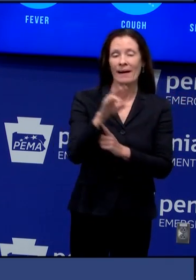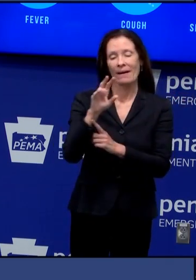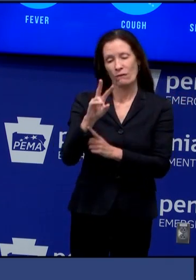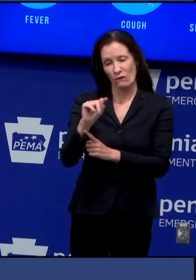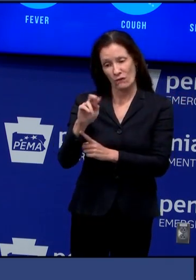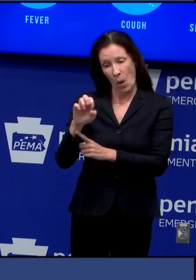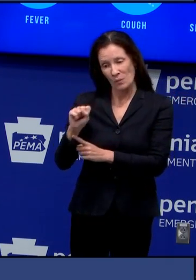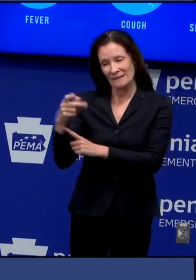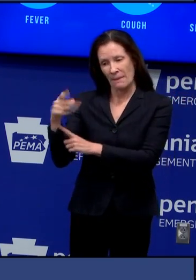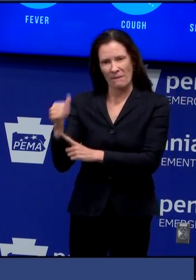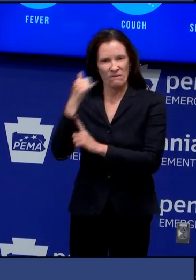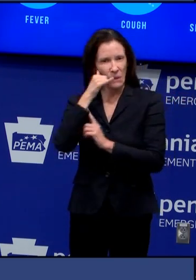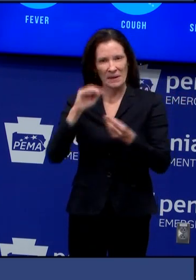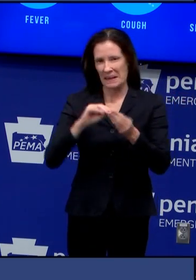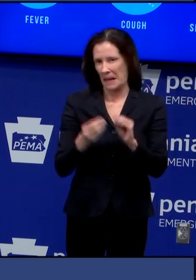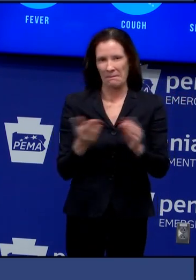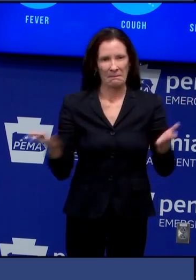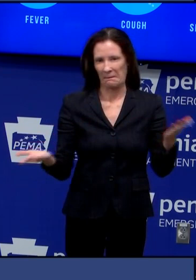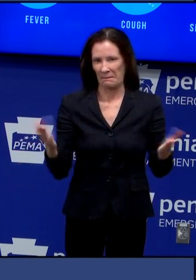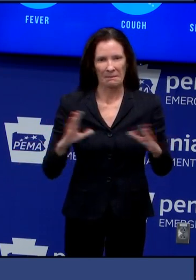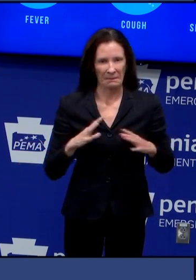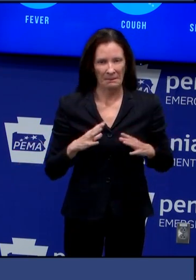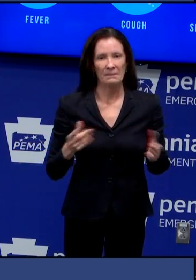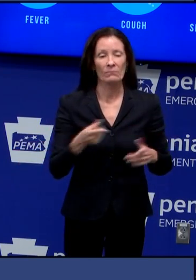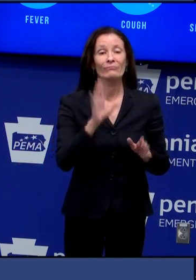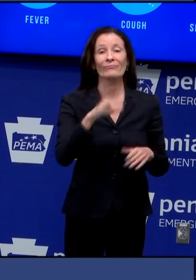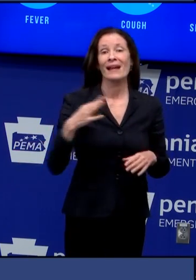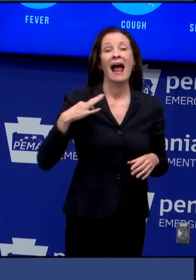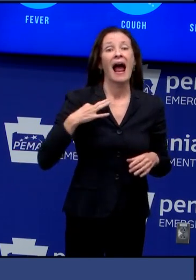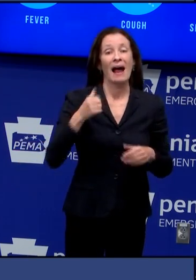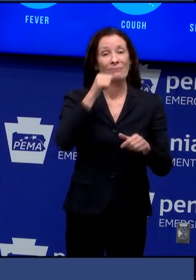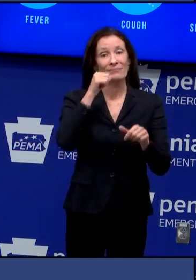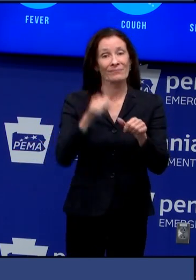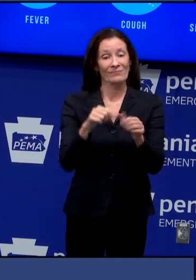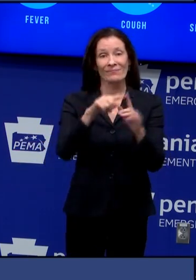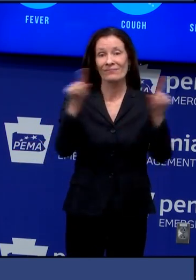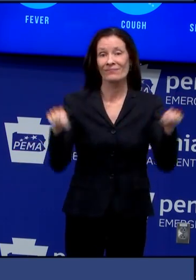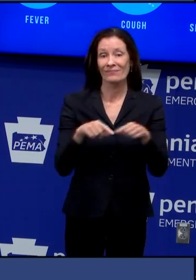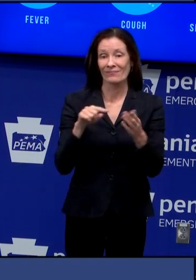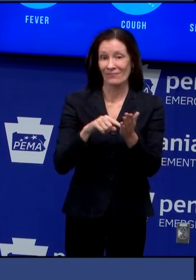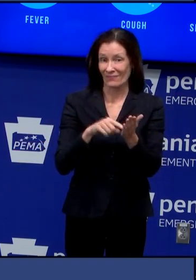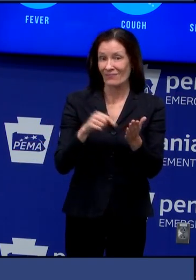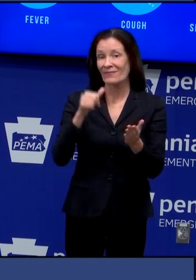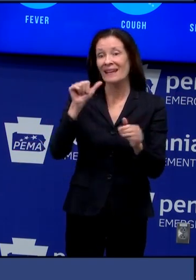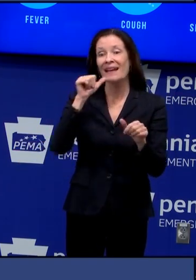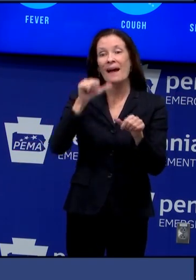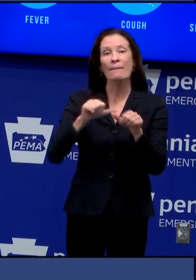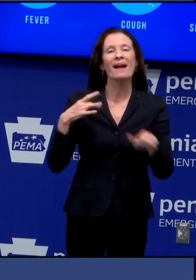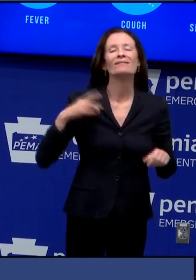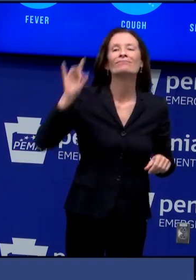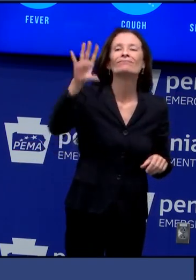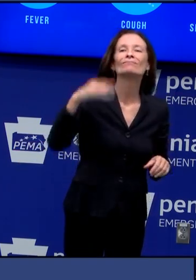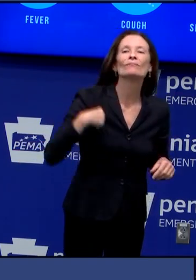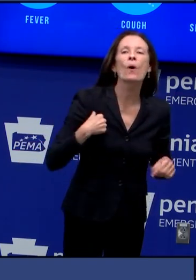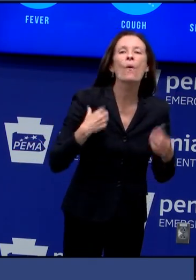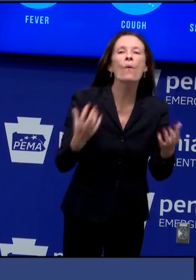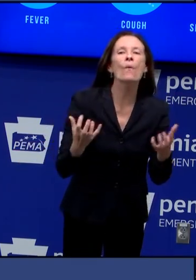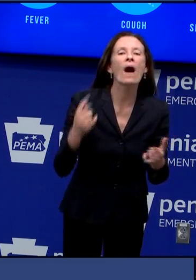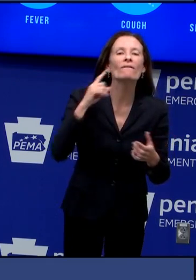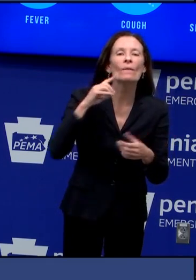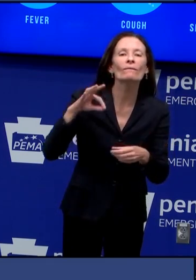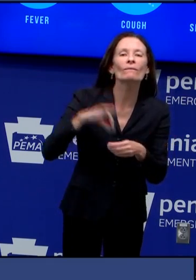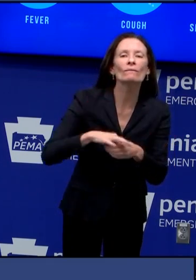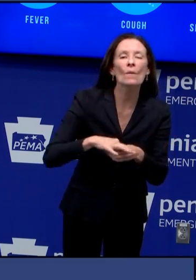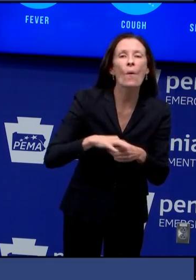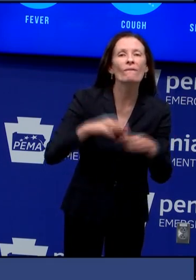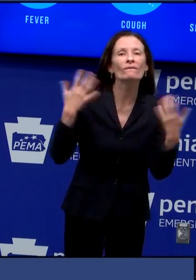when the primary was going to be april 28th you don't need to reapply your prior application counts um